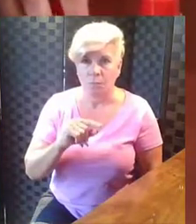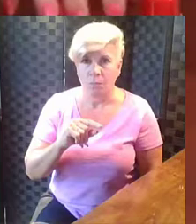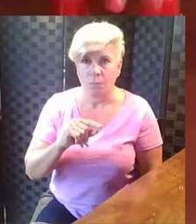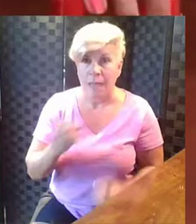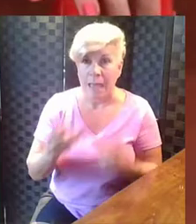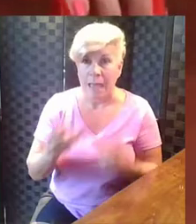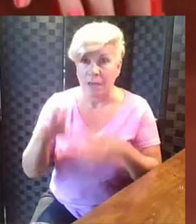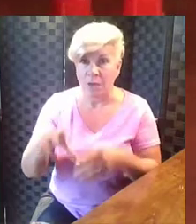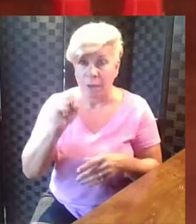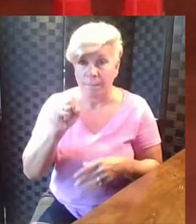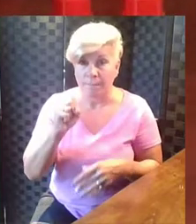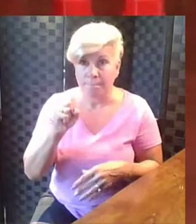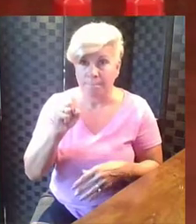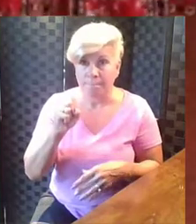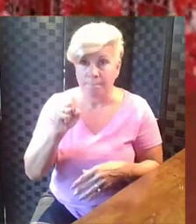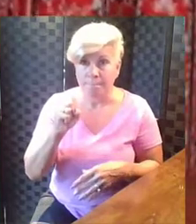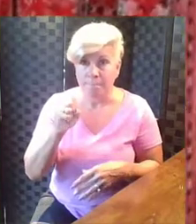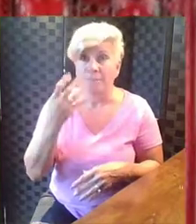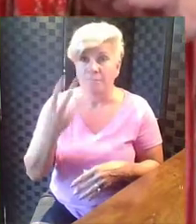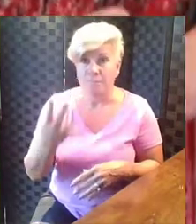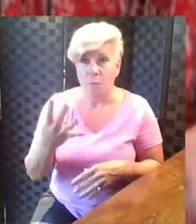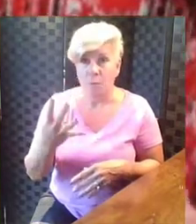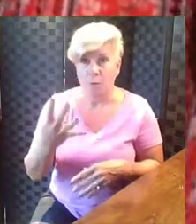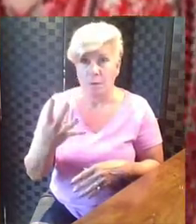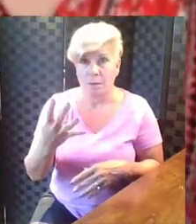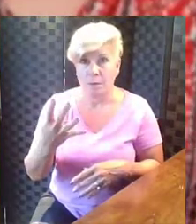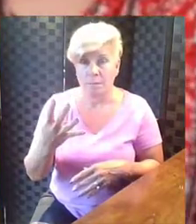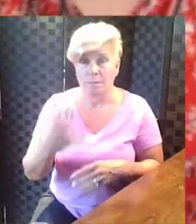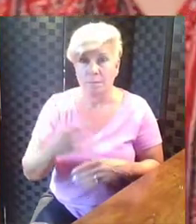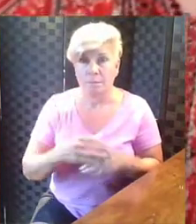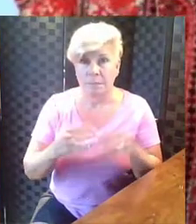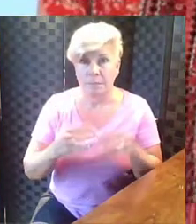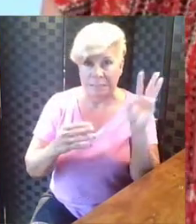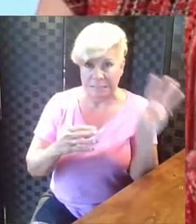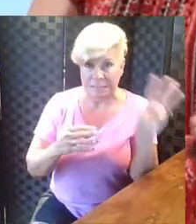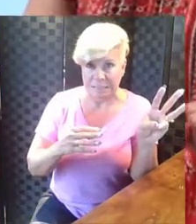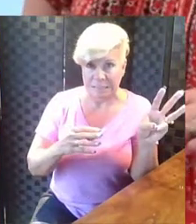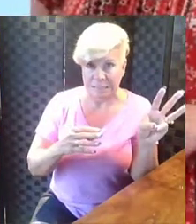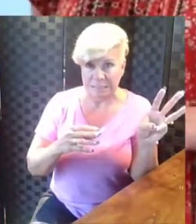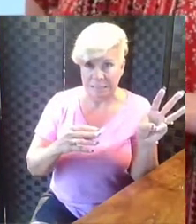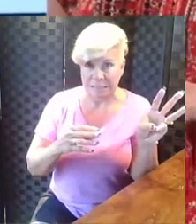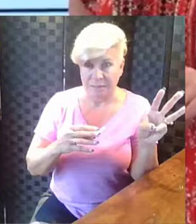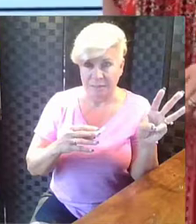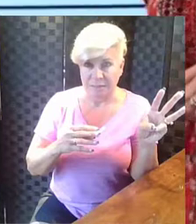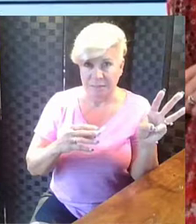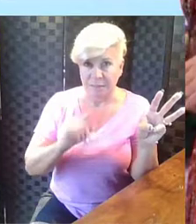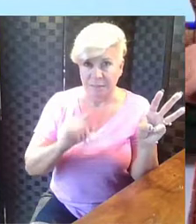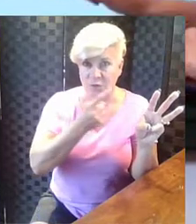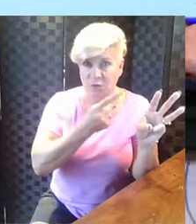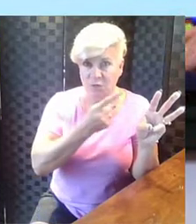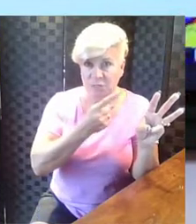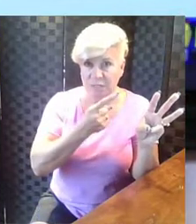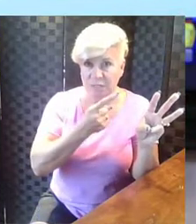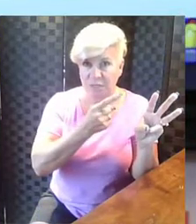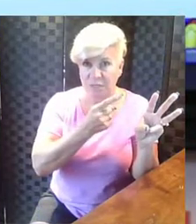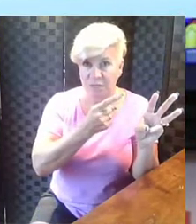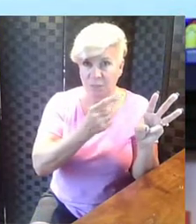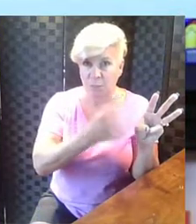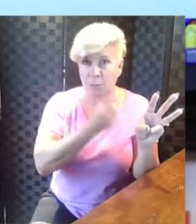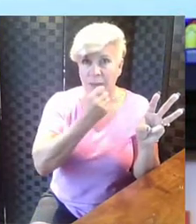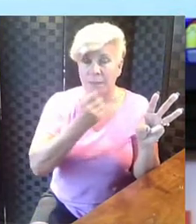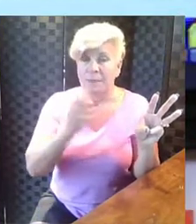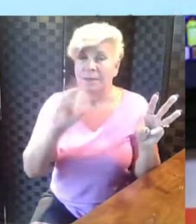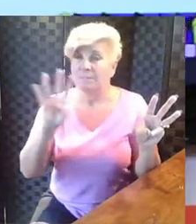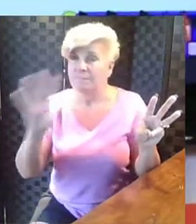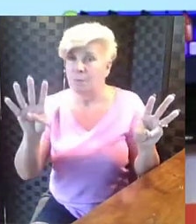How many did I grab? Four. Okay, so I had six on my first grab. And I had